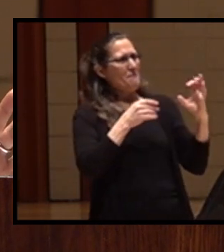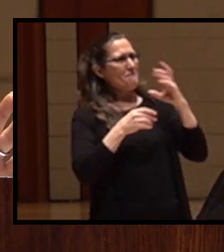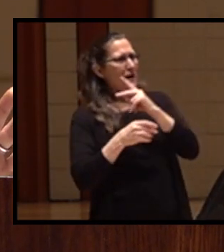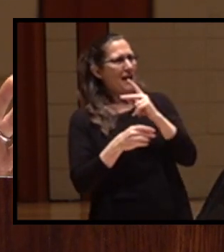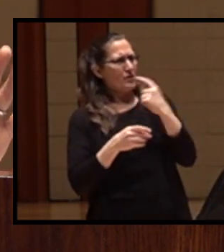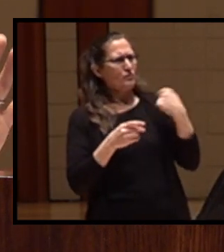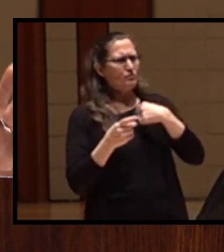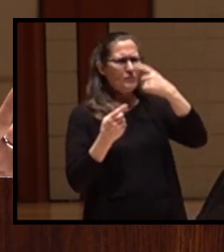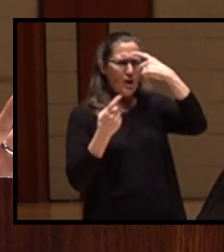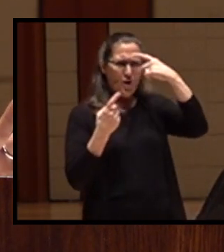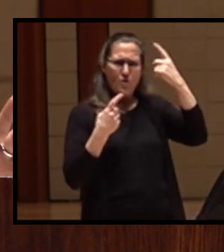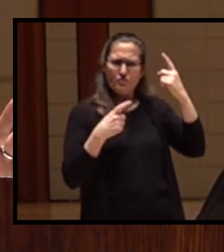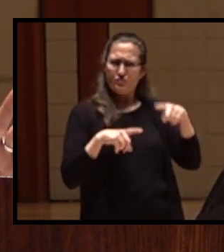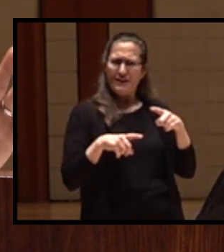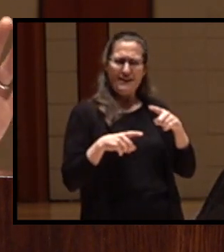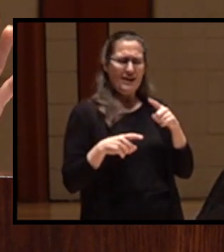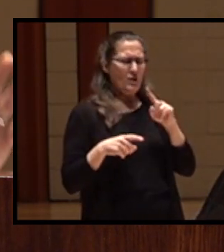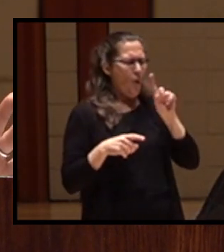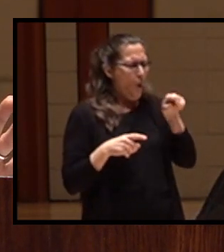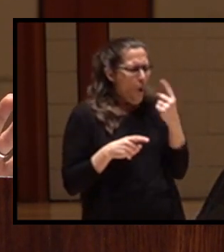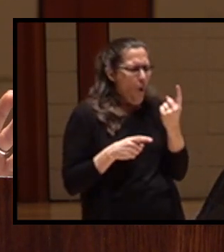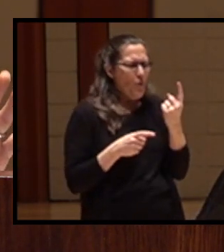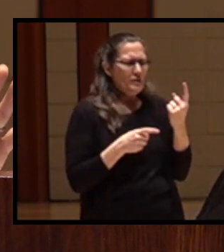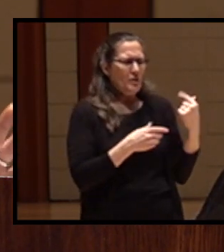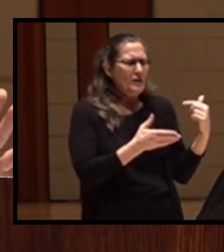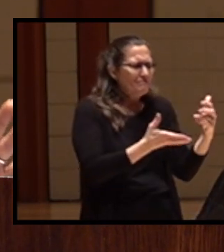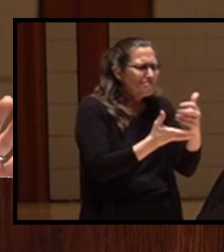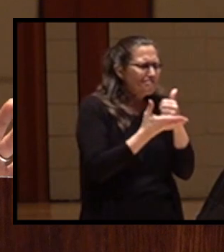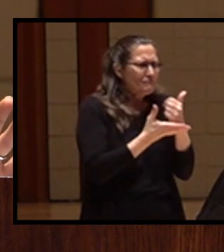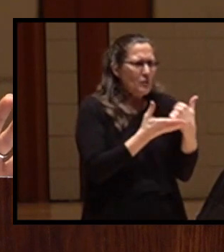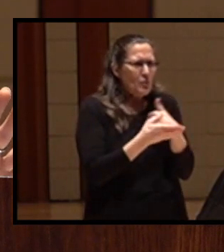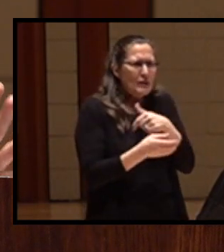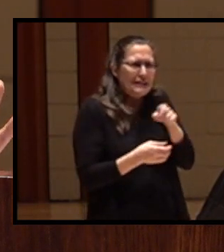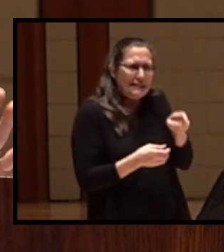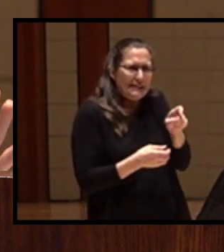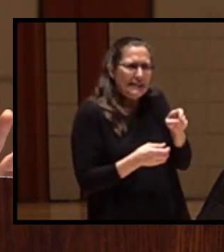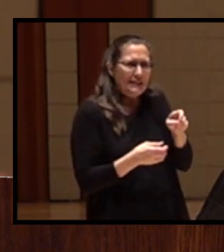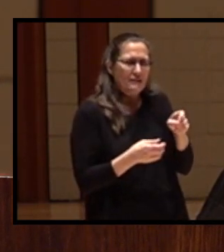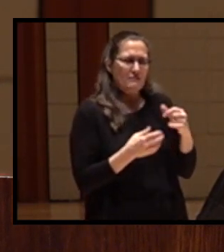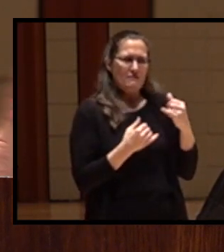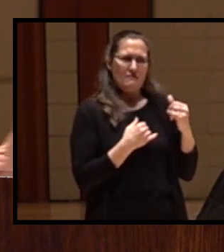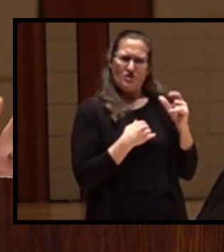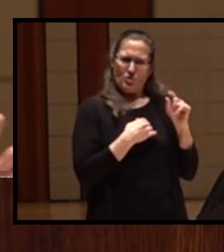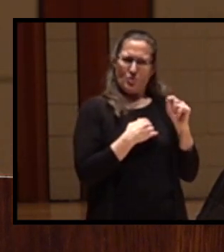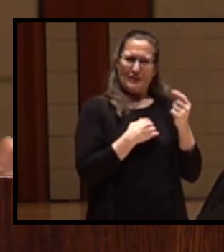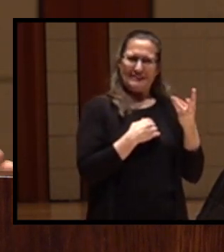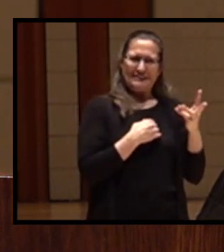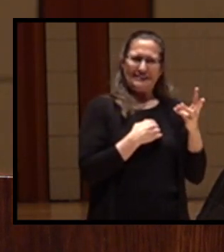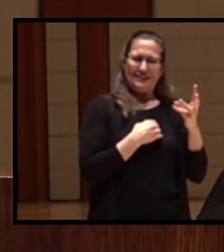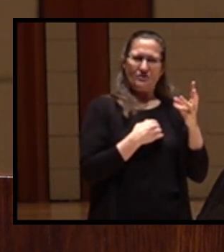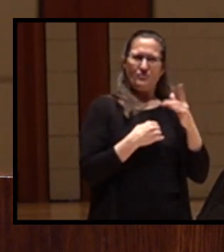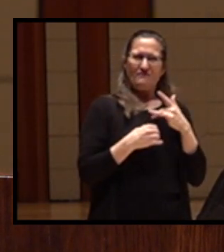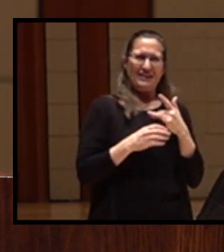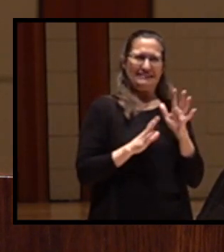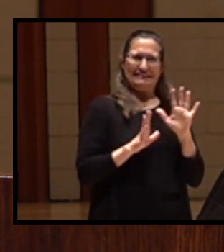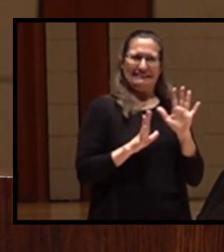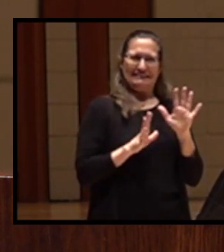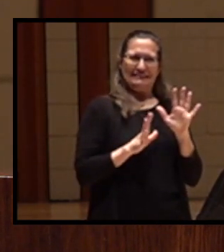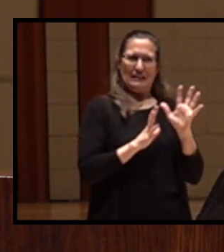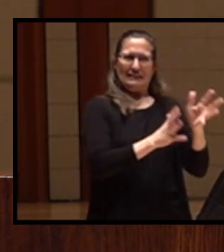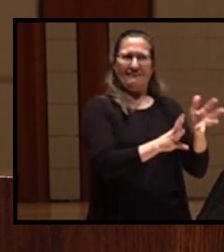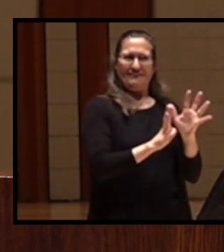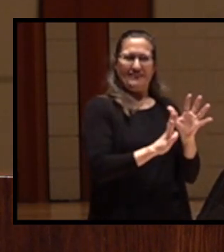more than what we needed. And in this year, in 2016, excuse me, we felt like it was better. We just didn't take any at all.